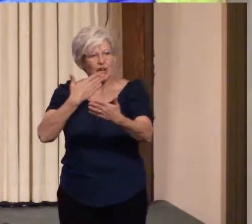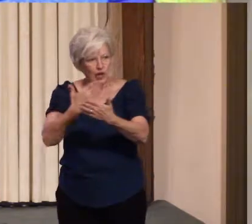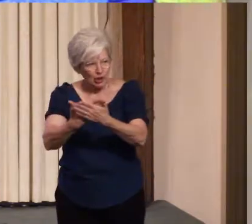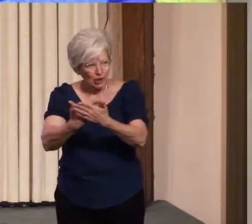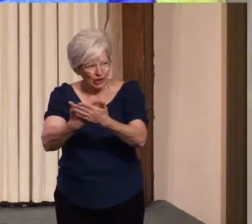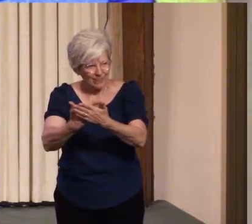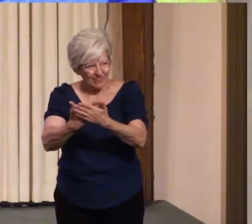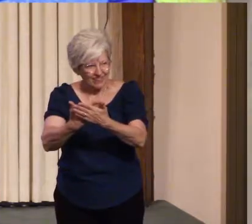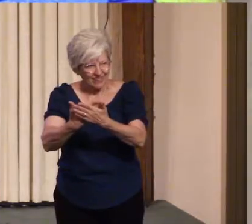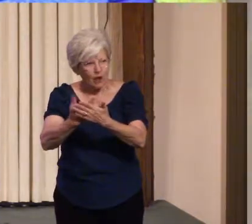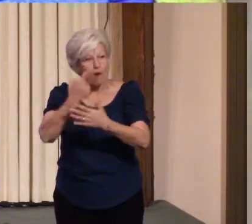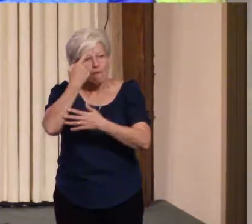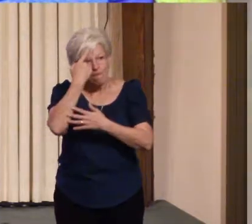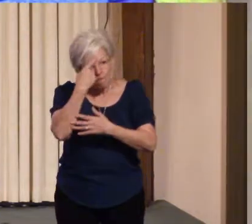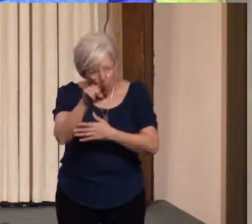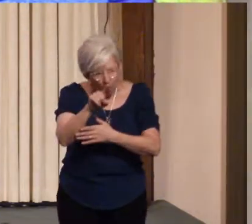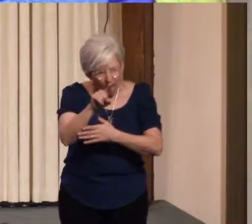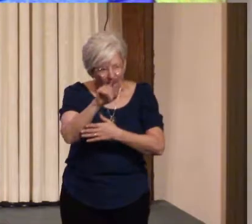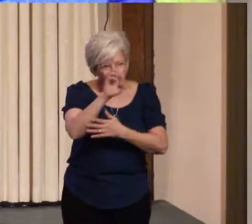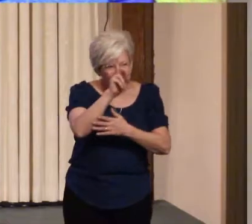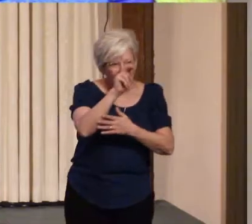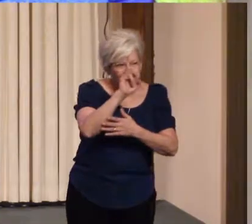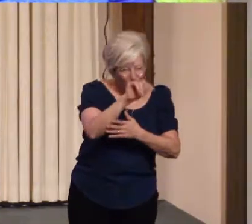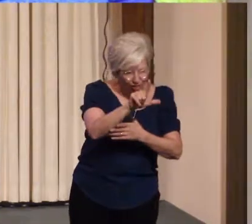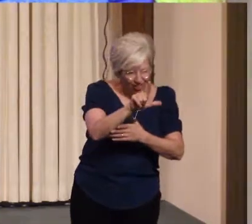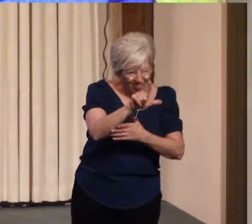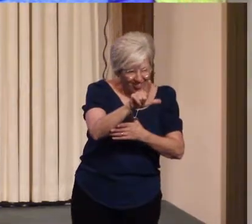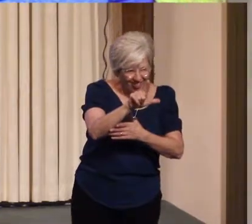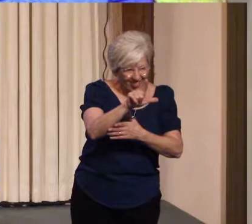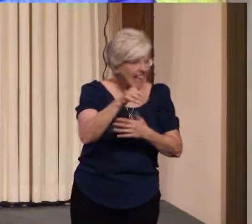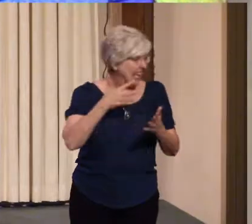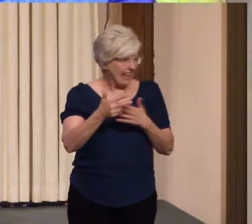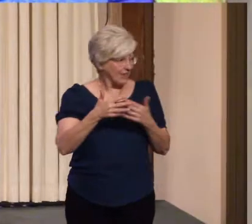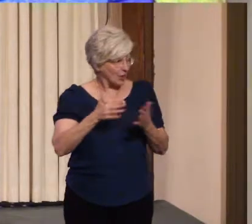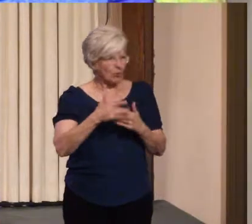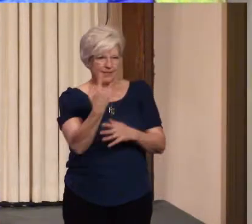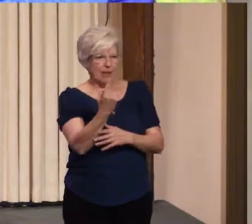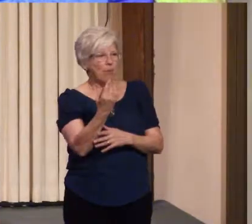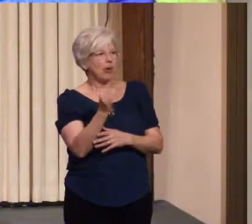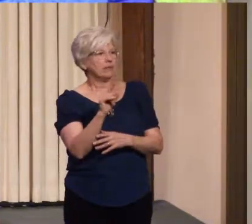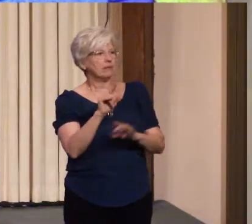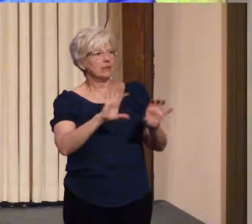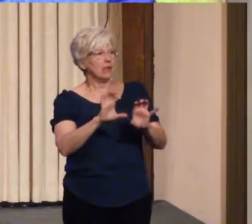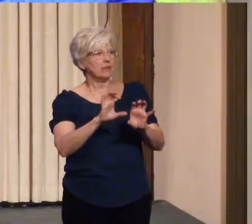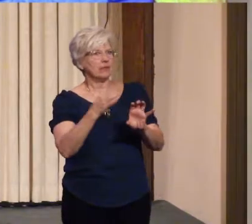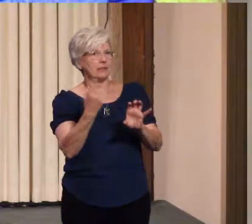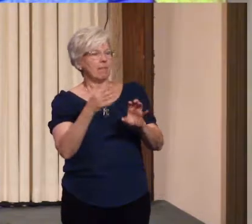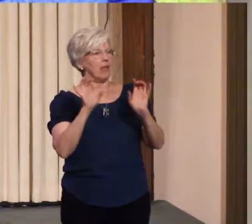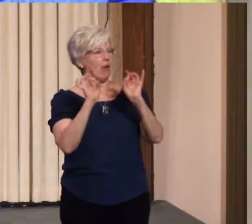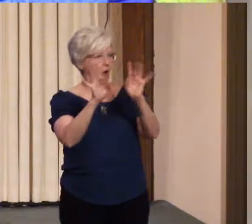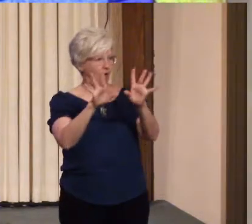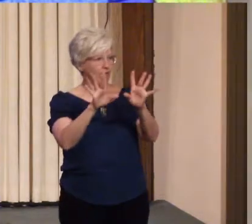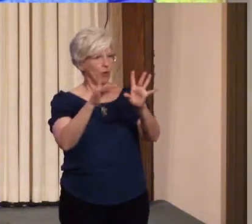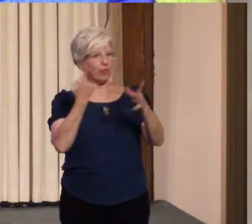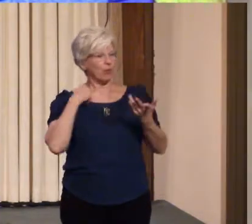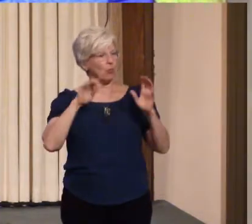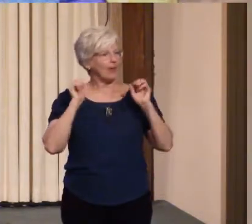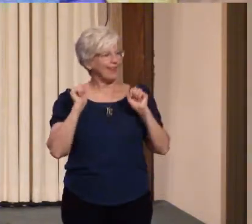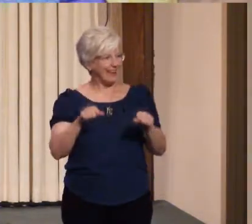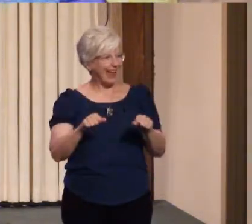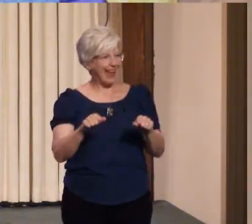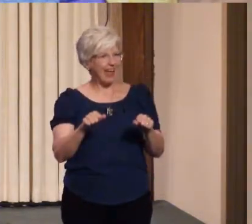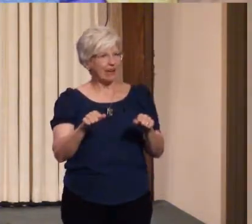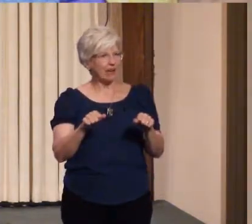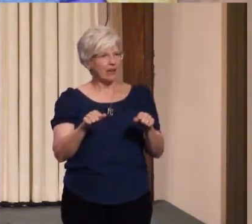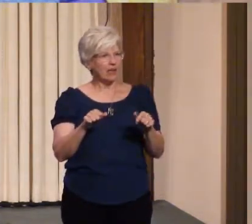done something horrible that we can push past the